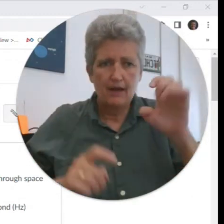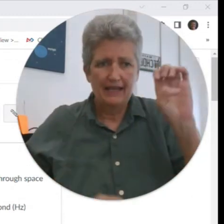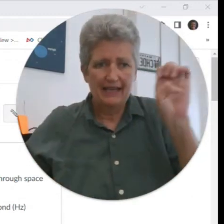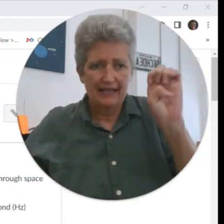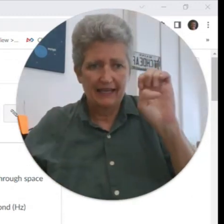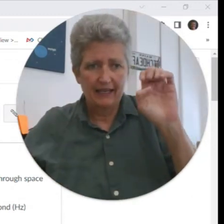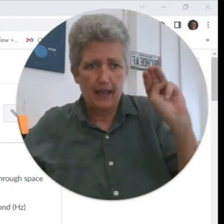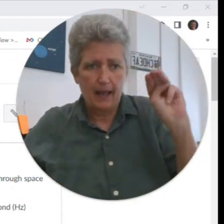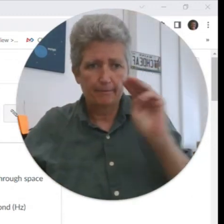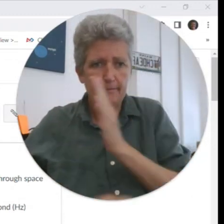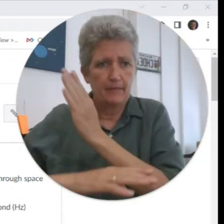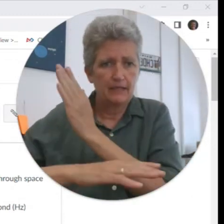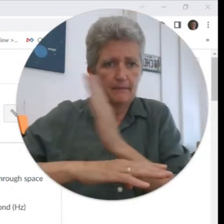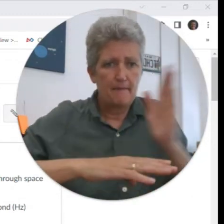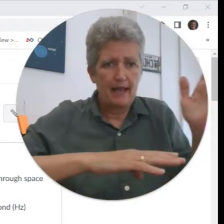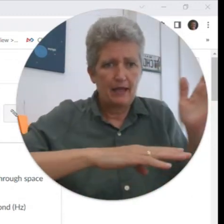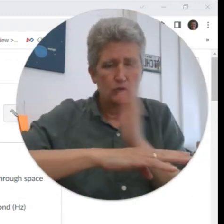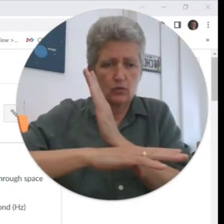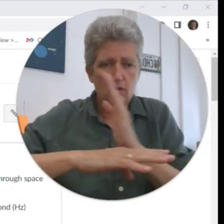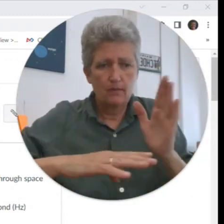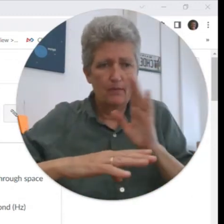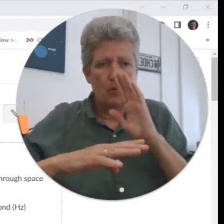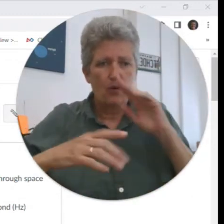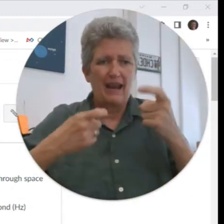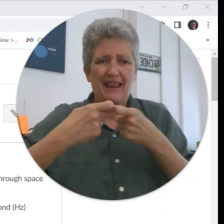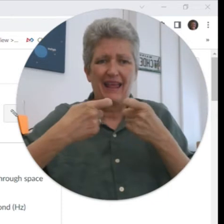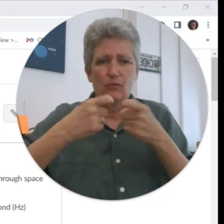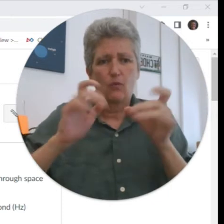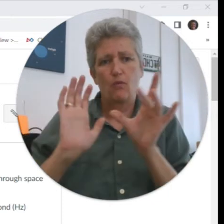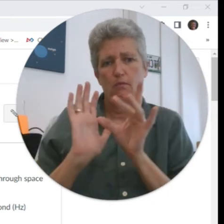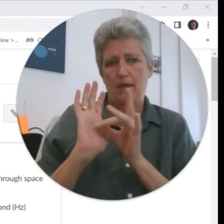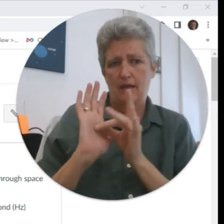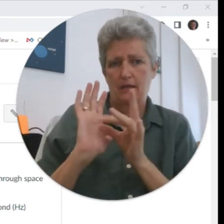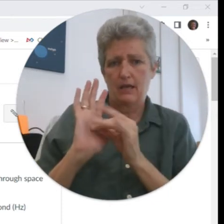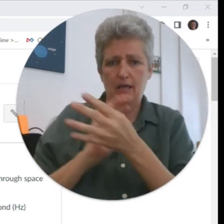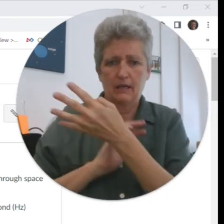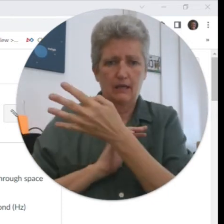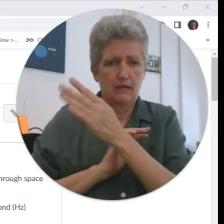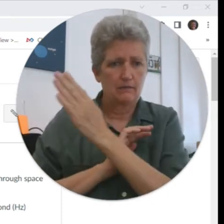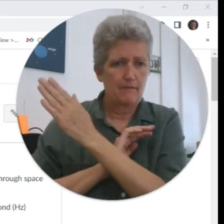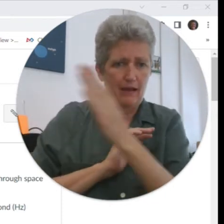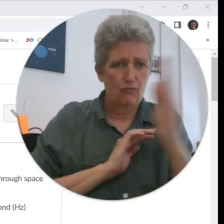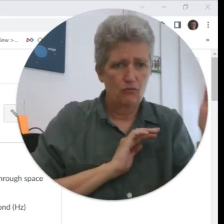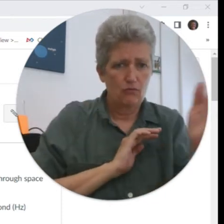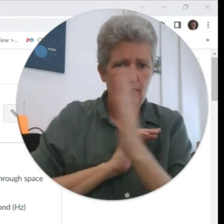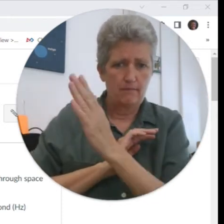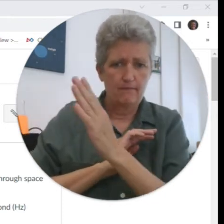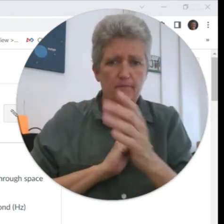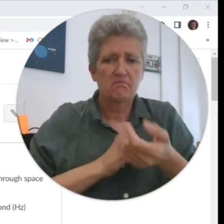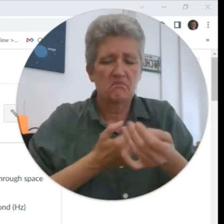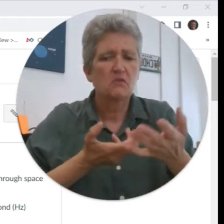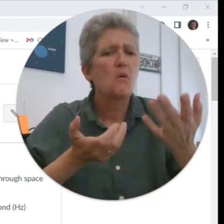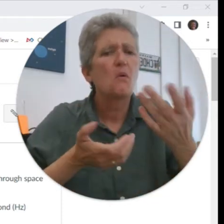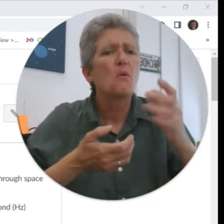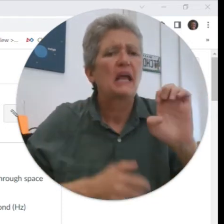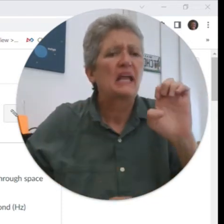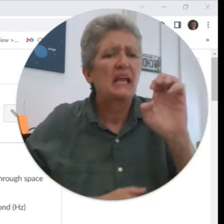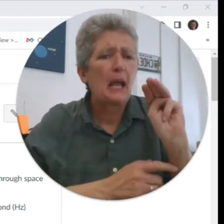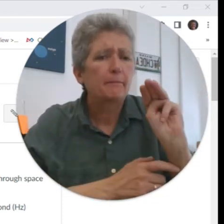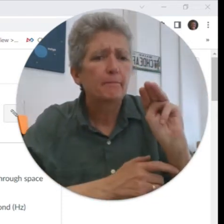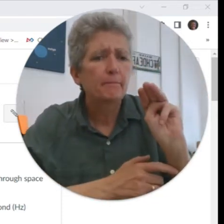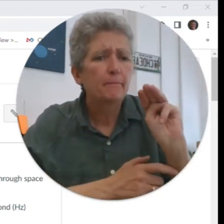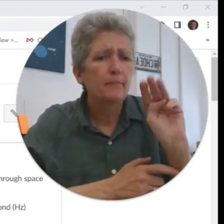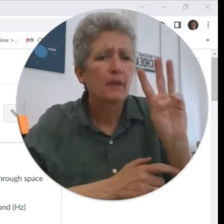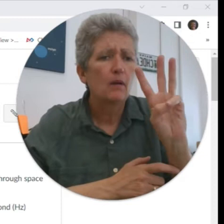all right today we want to talk about the EM electromagnetic spectrum I'm going to sign